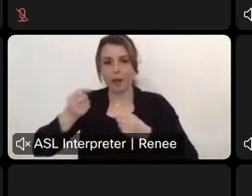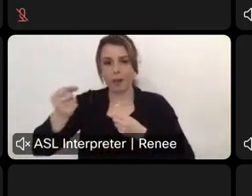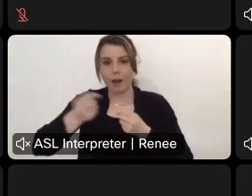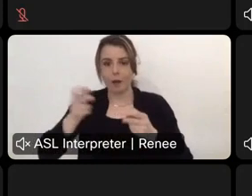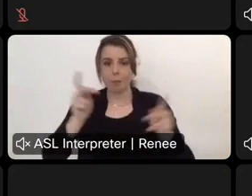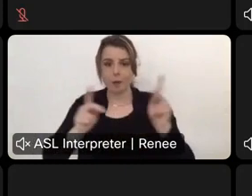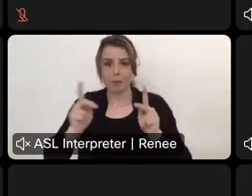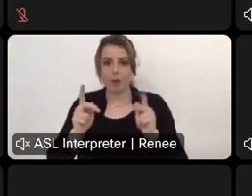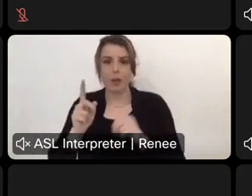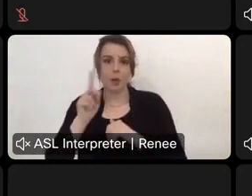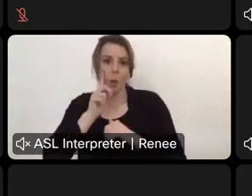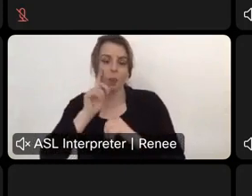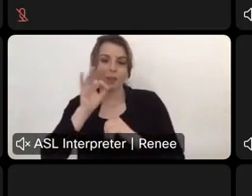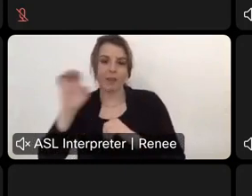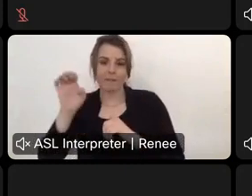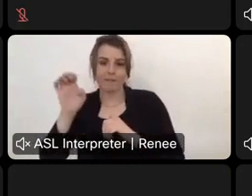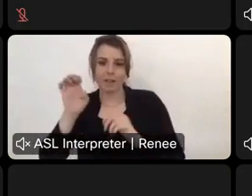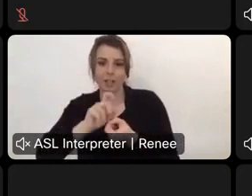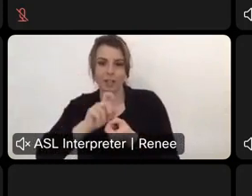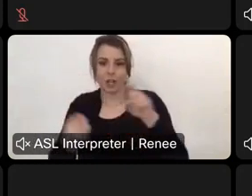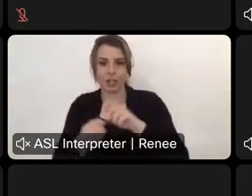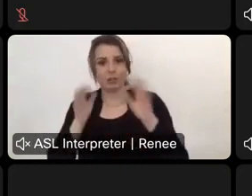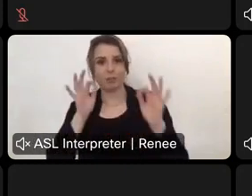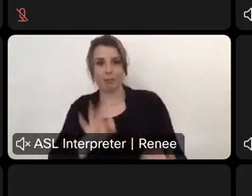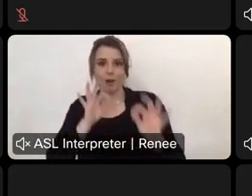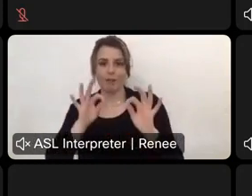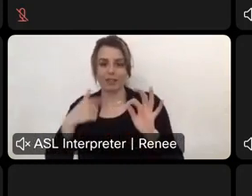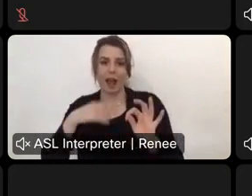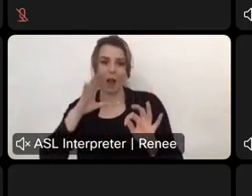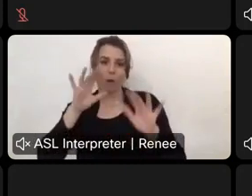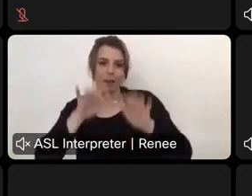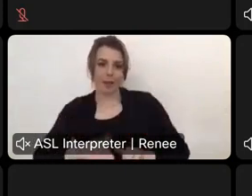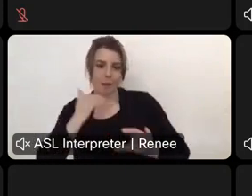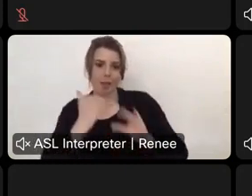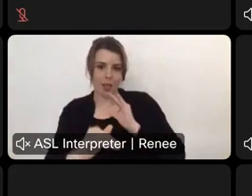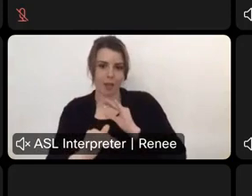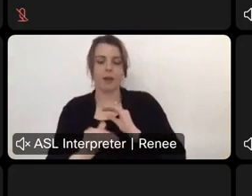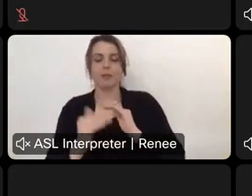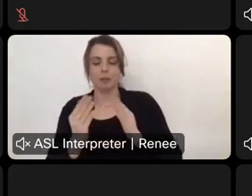I will email directly with more thoughts after hearing your thoughts in this meeting. Thank you page.